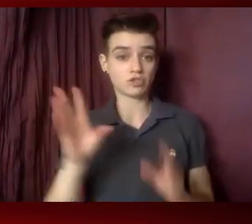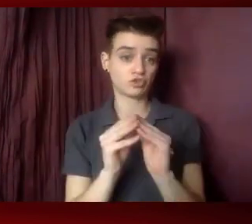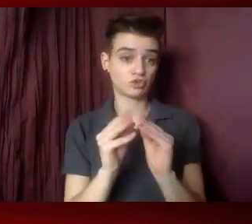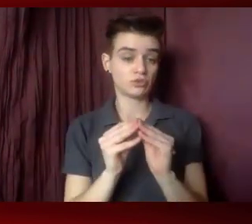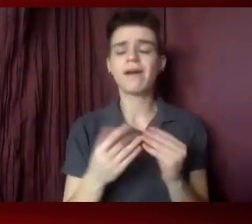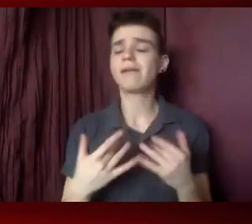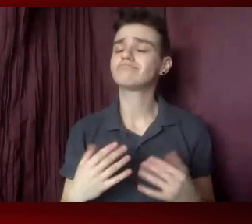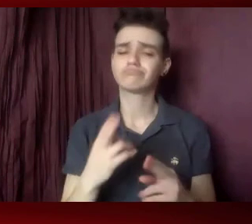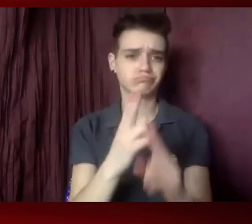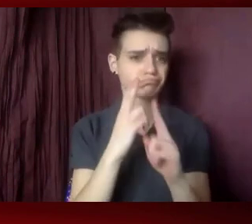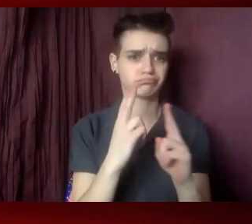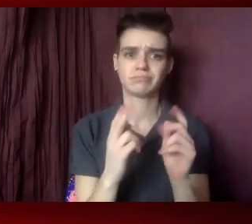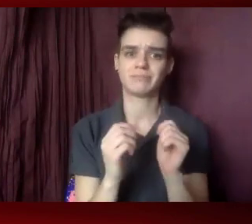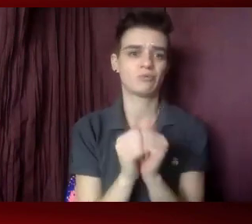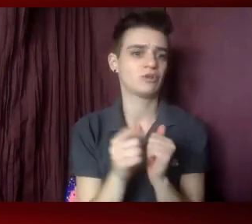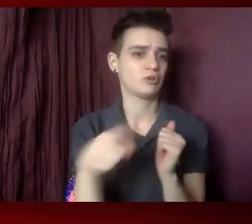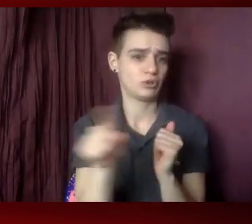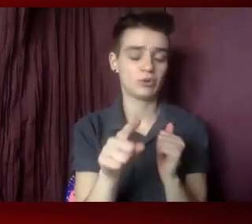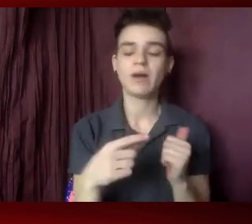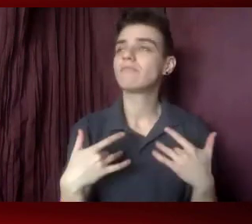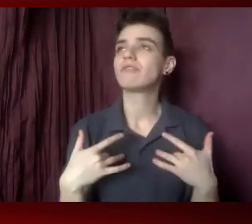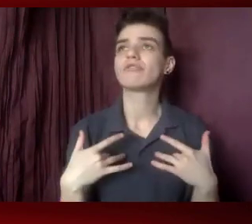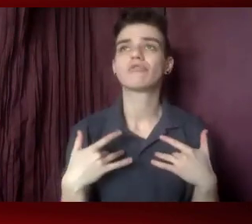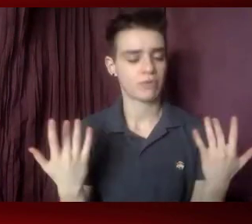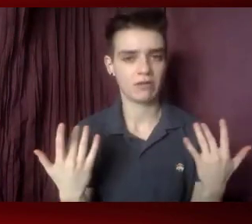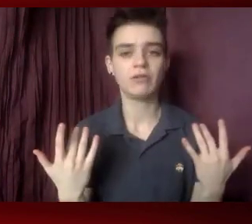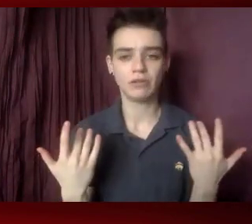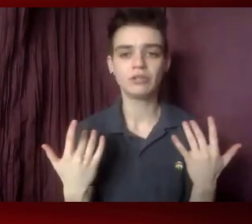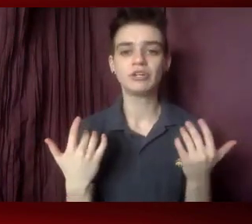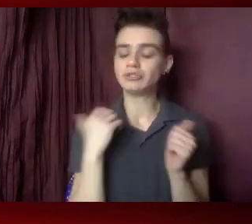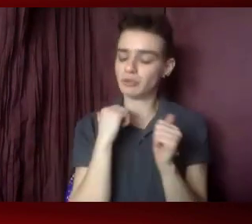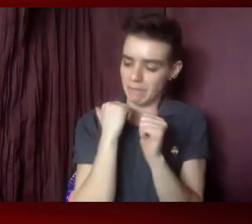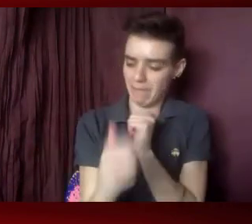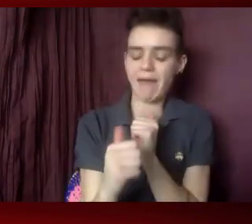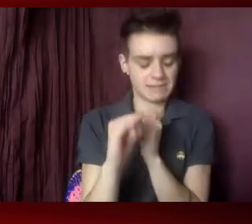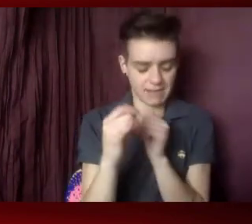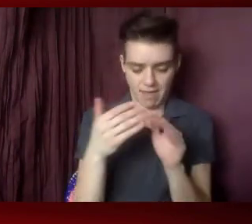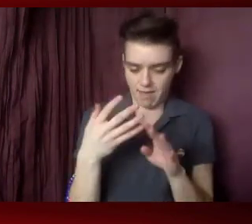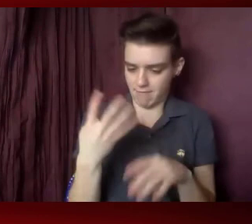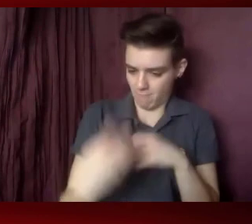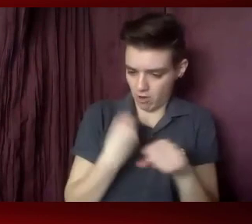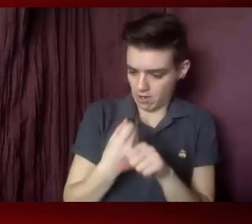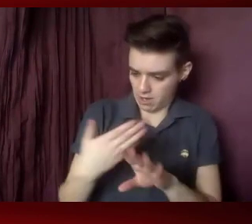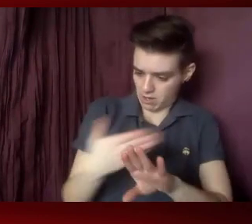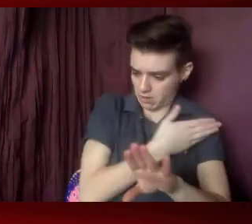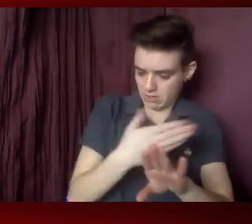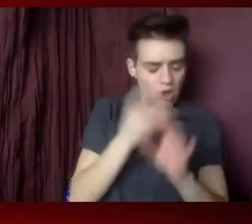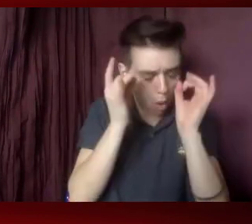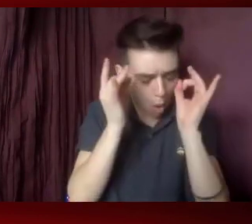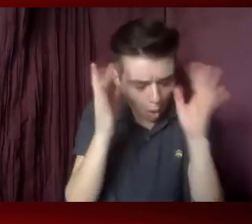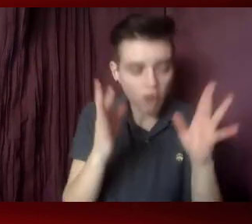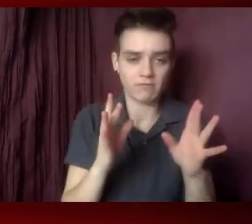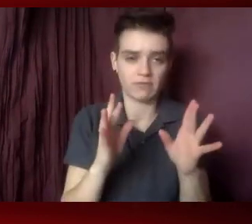moment with you all because I'm very excited to be moving past this incredibly difficult political environment we have found ourselves in over the past four years.